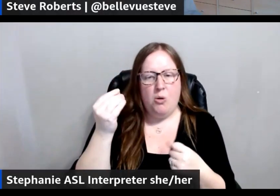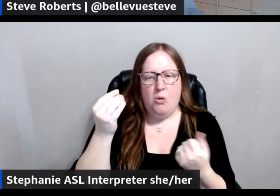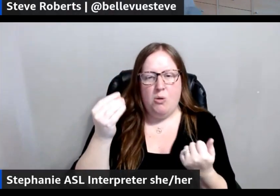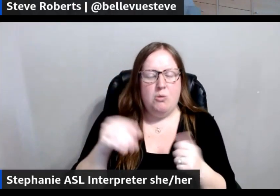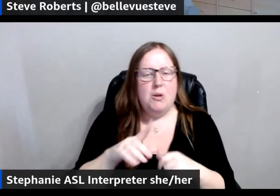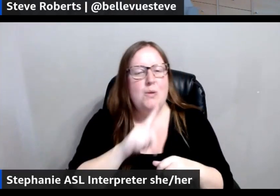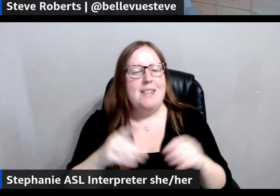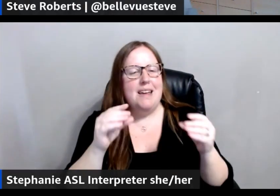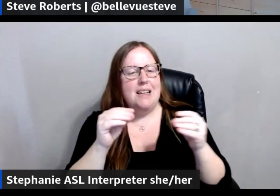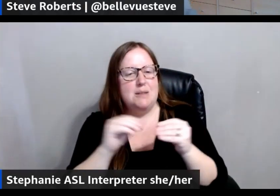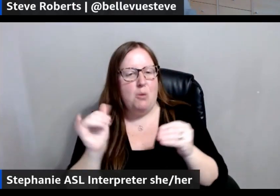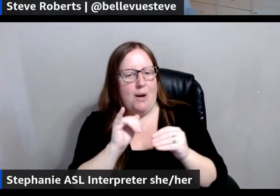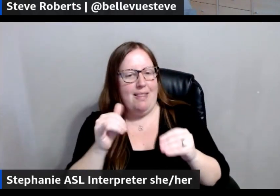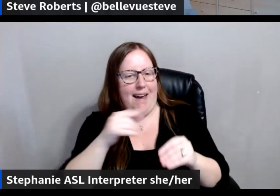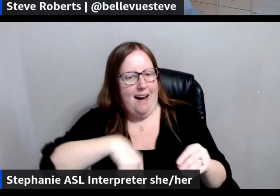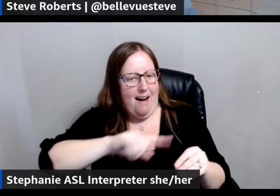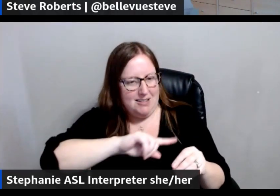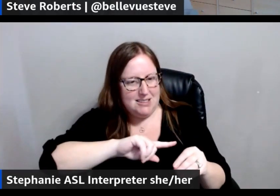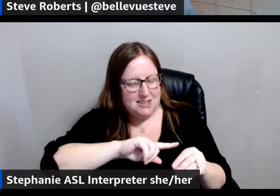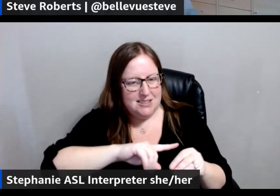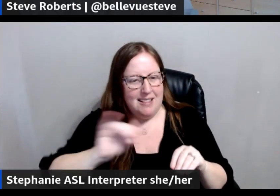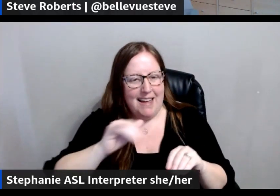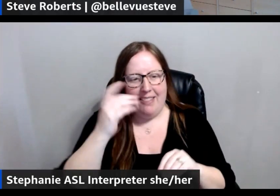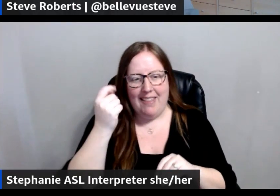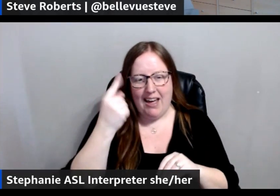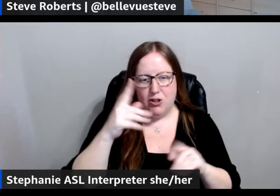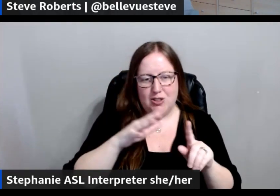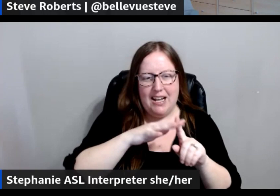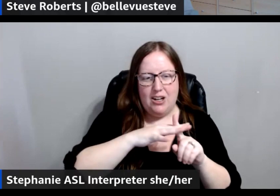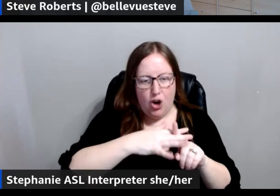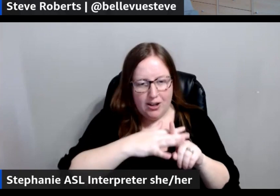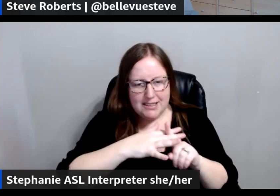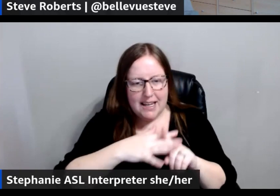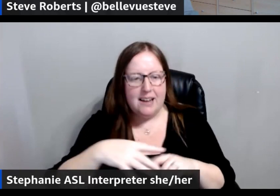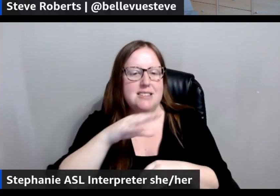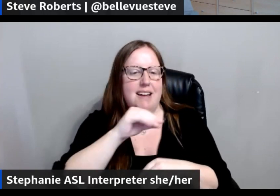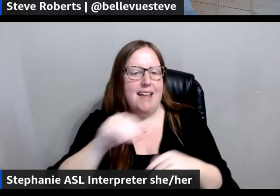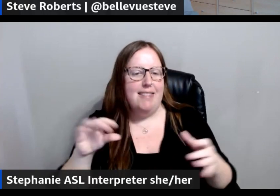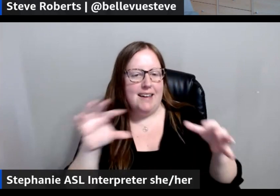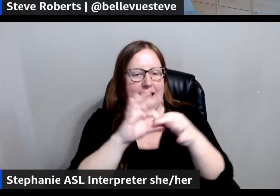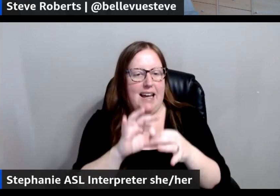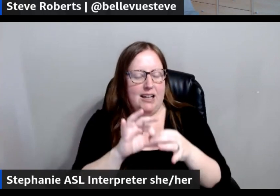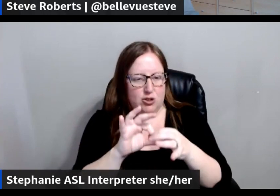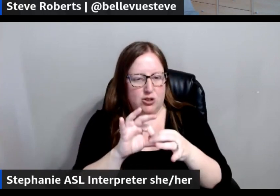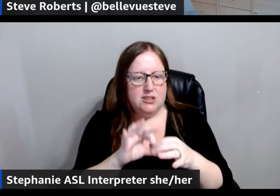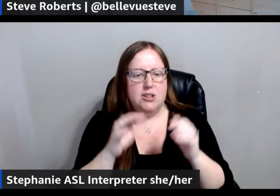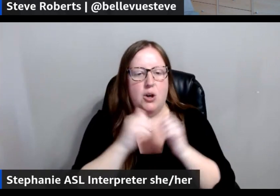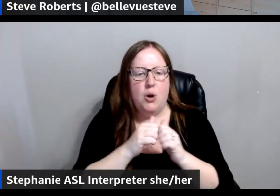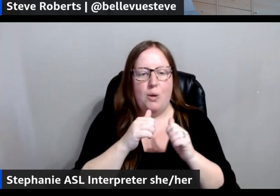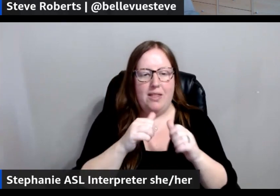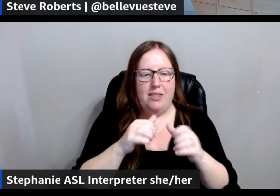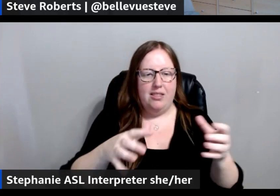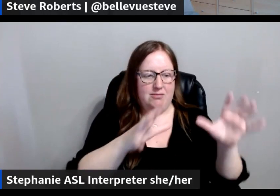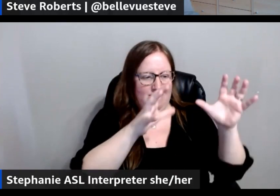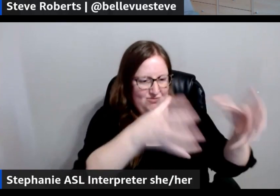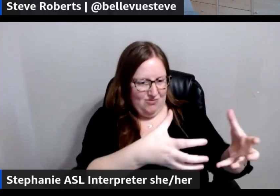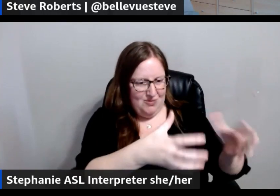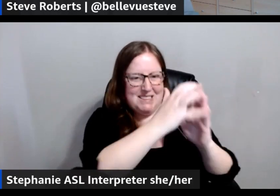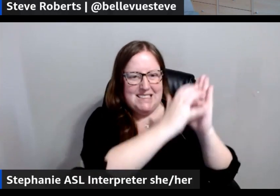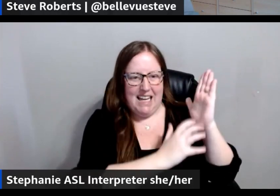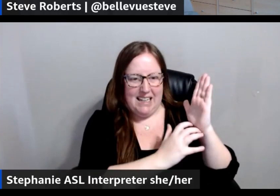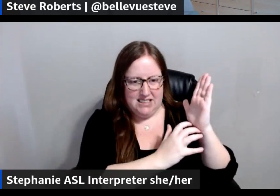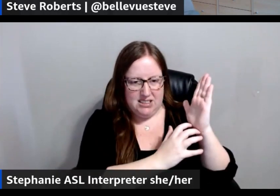much more like us in the sense that they understand context and the connections between whole bodies of text.